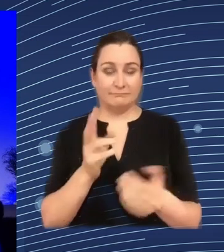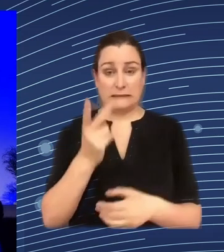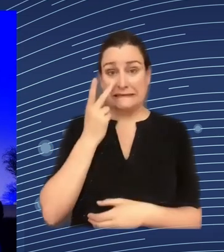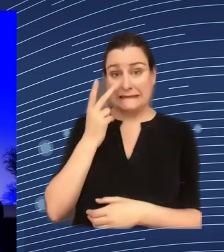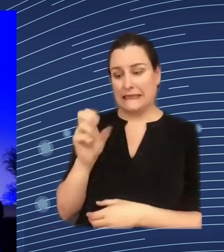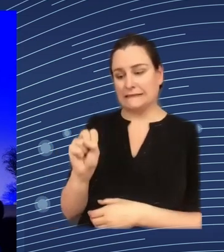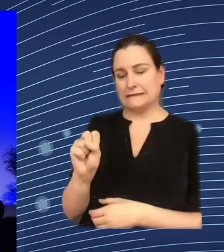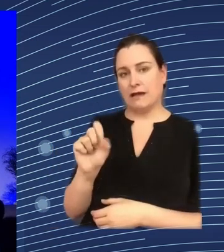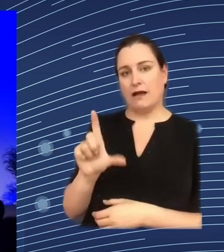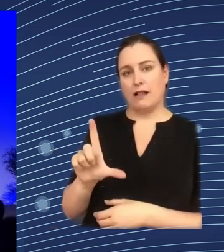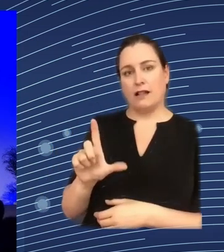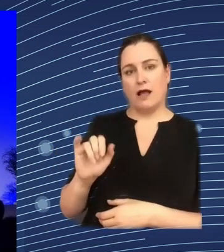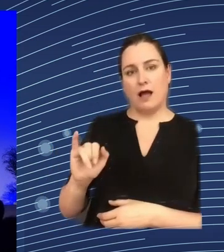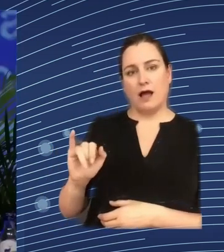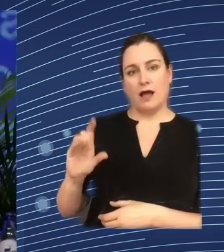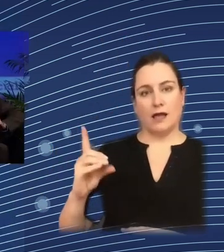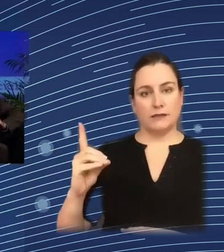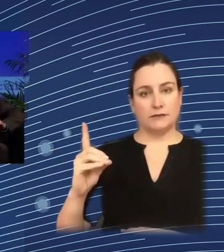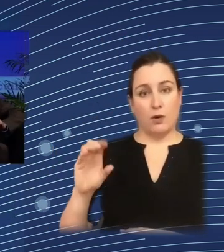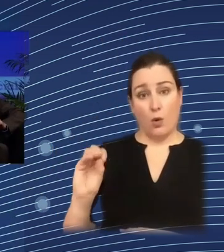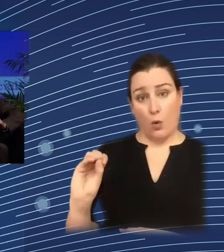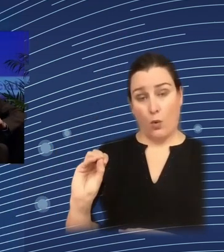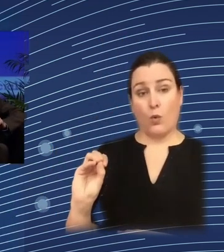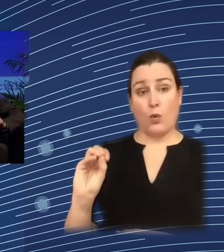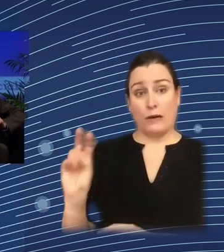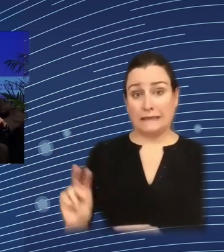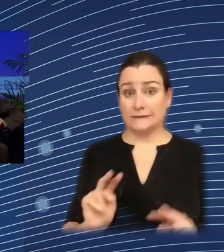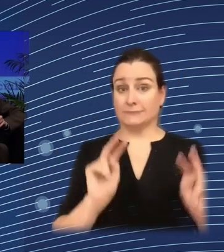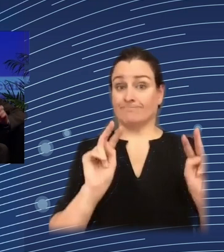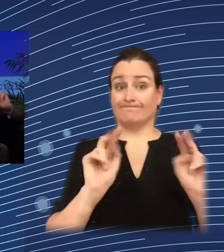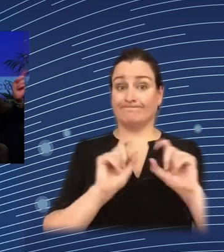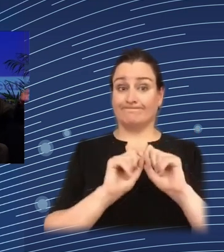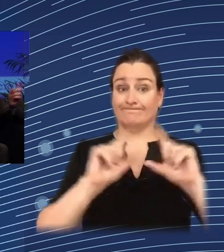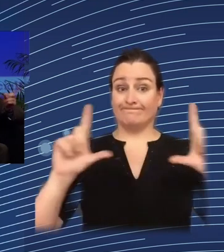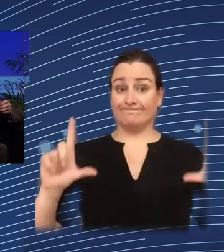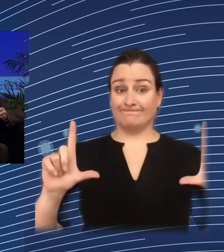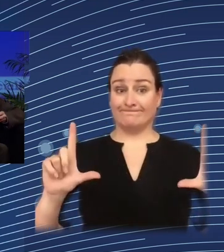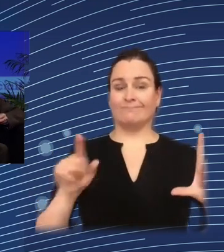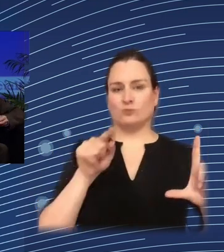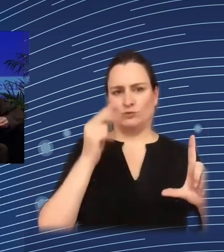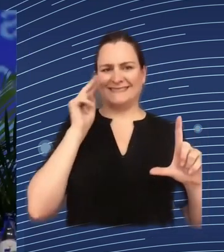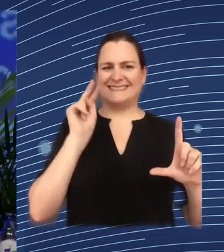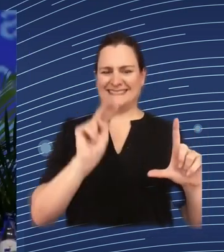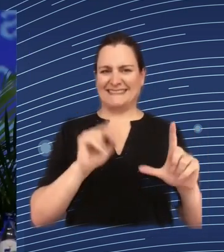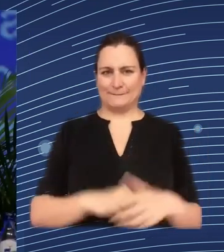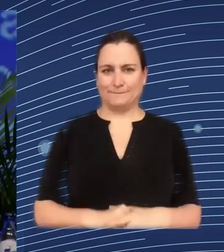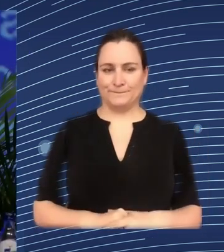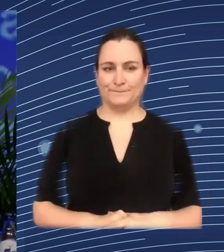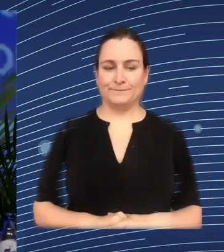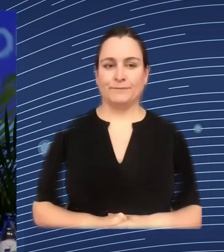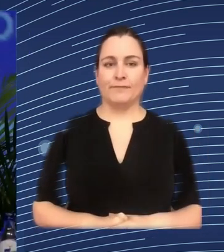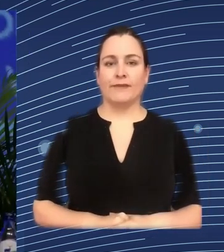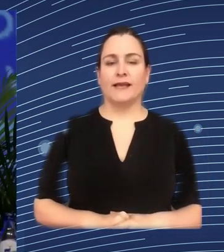already ask questions for after which you will then take after the second round in the second round I will take a slightly